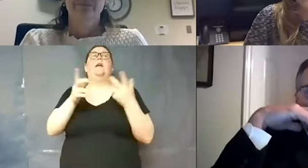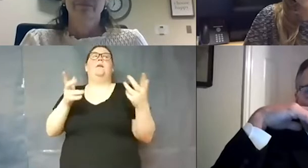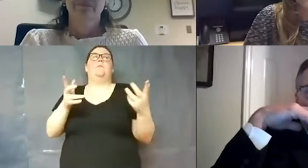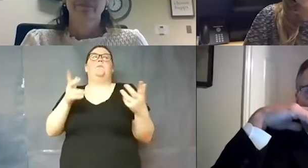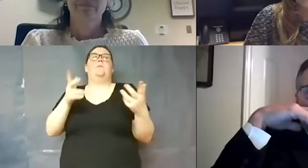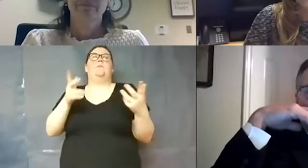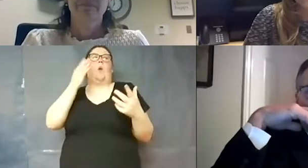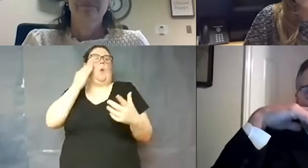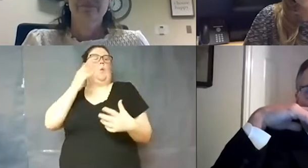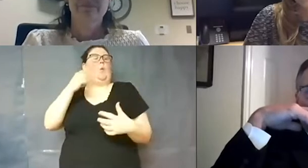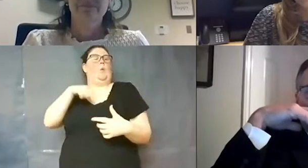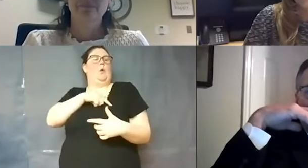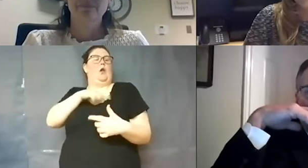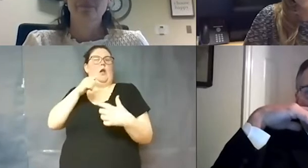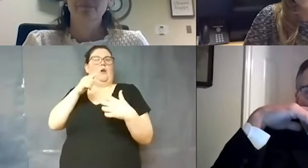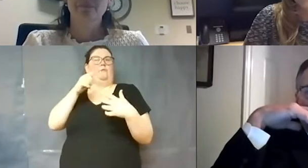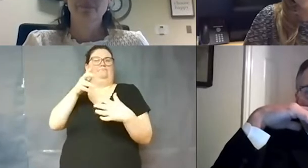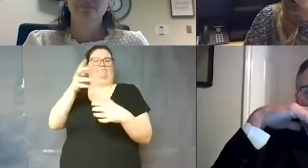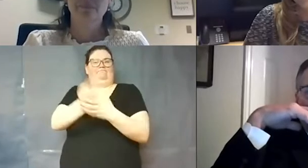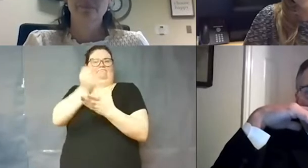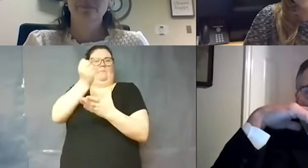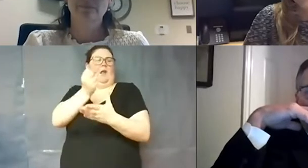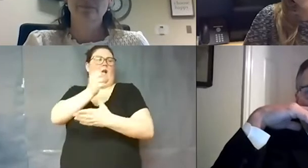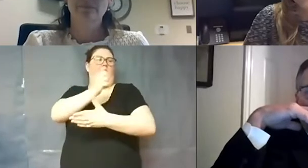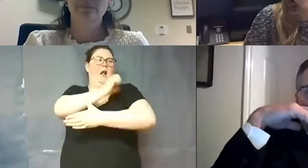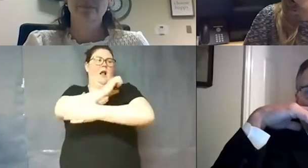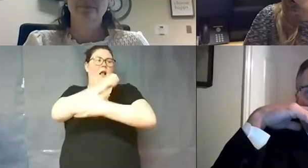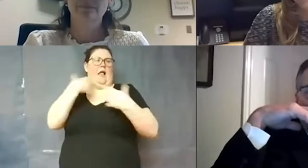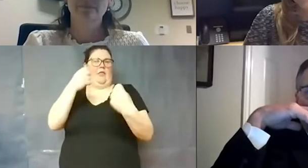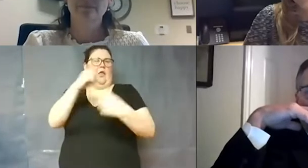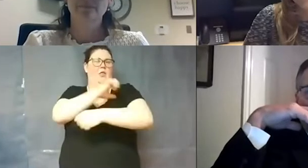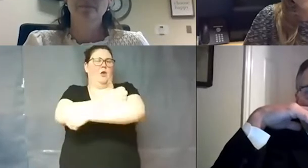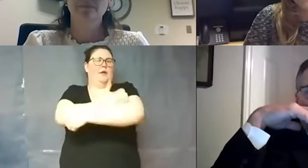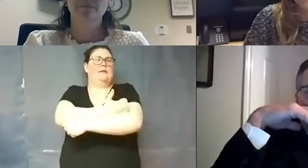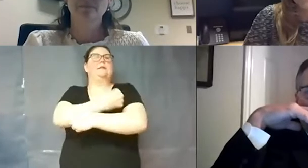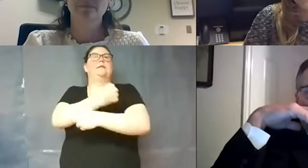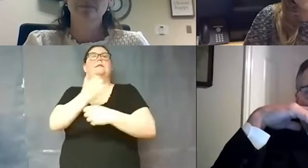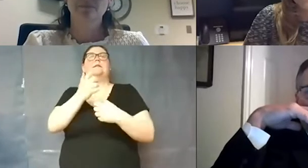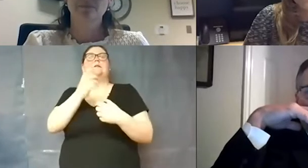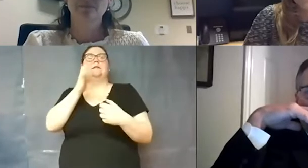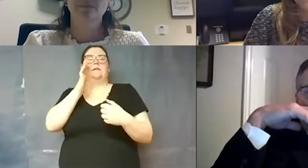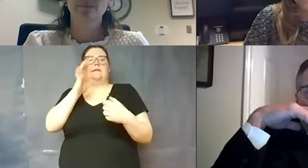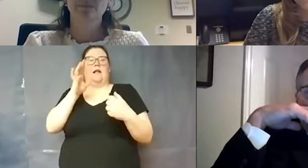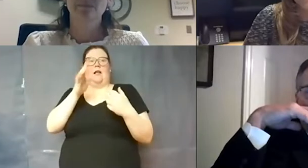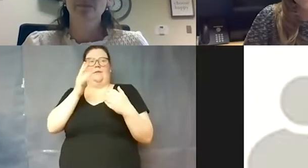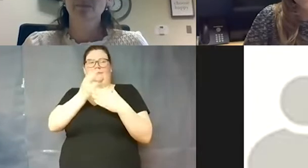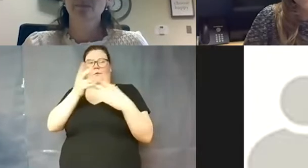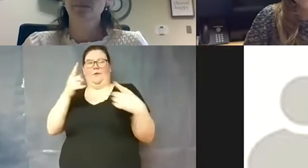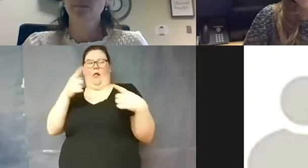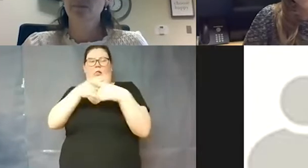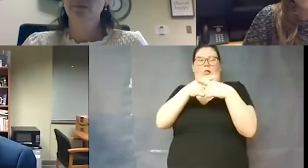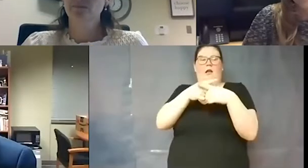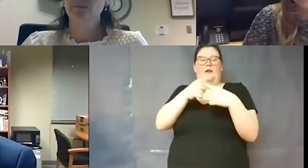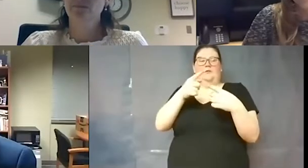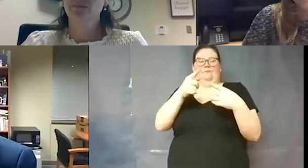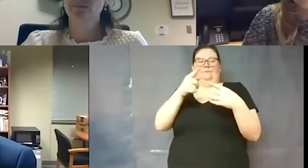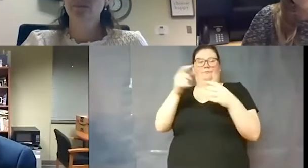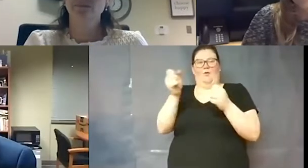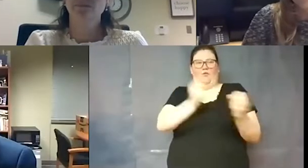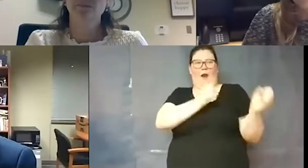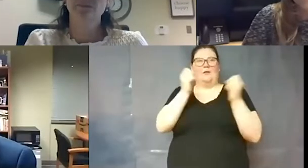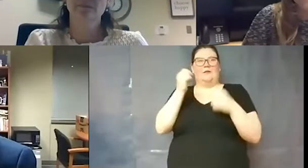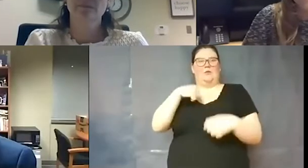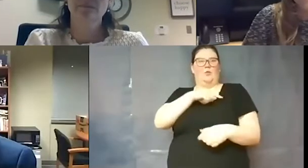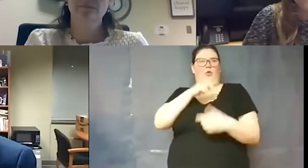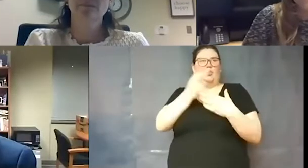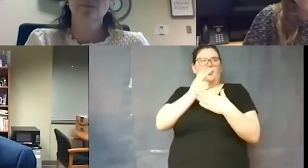utilize our health authorities in determining um what kinds of mitigation strategies we use so if the cdc is